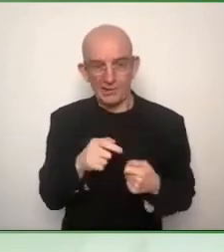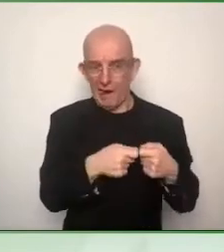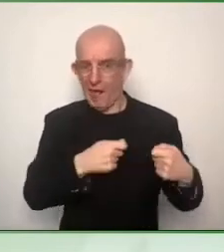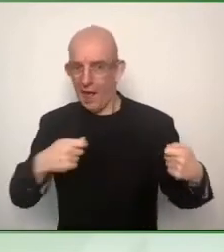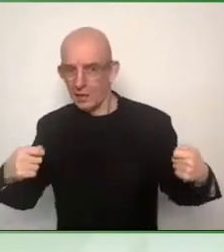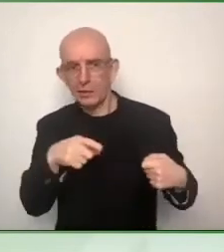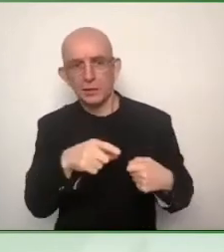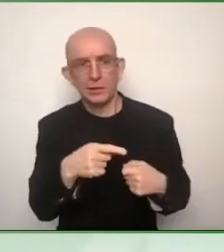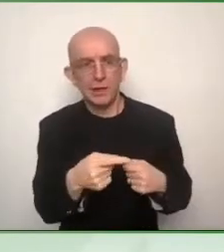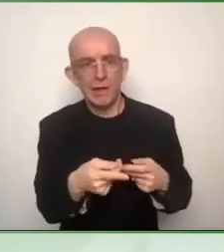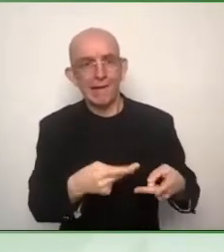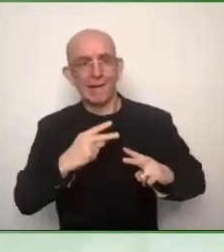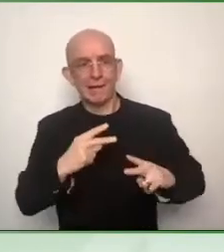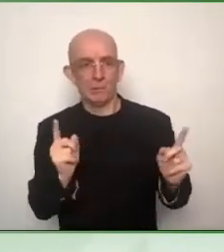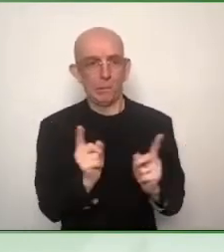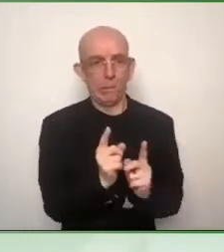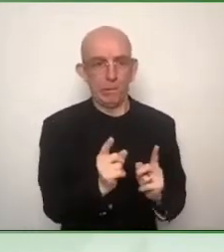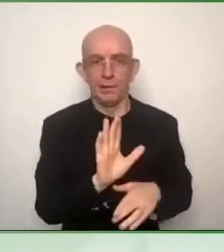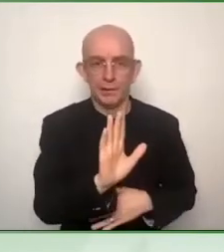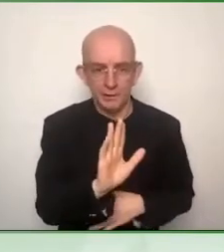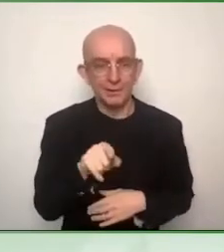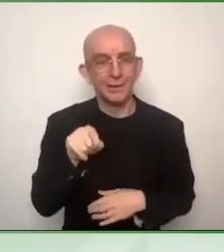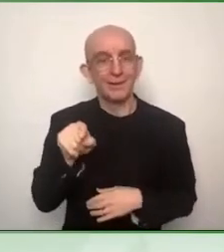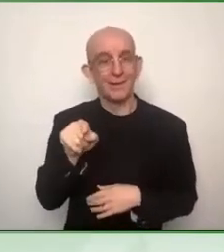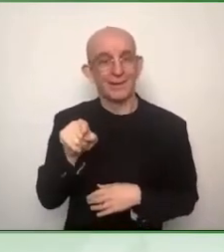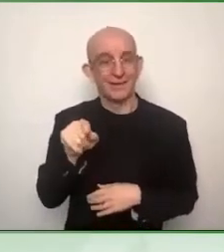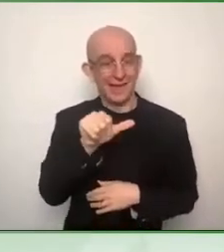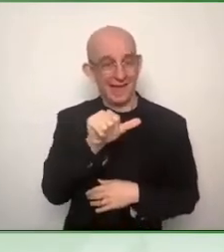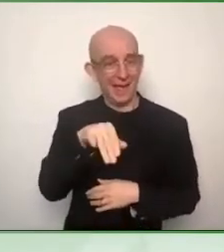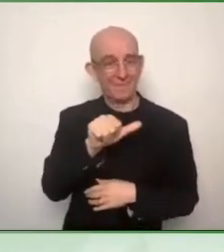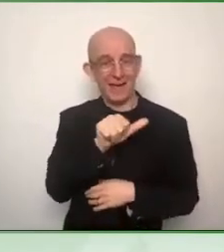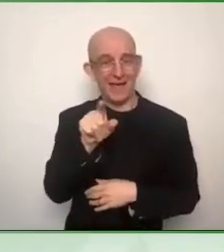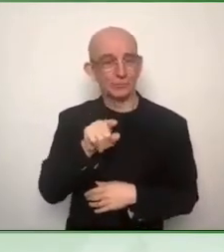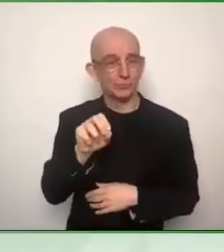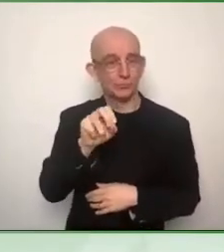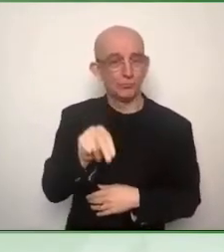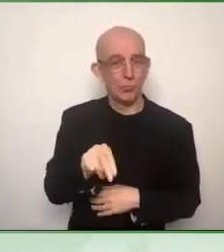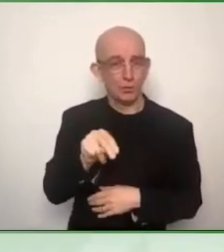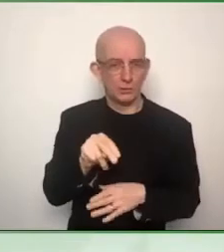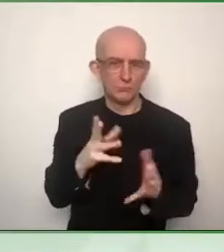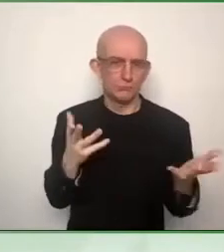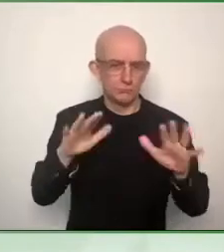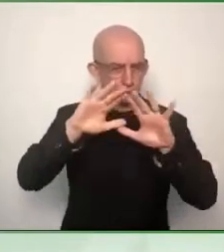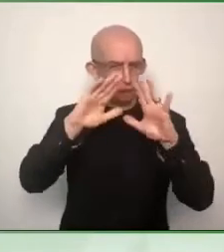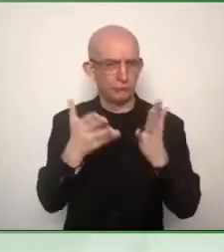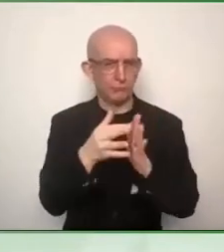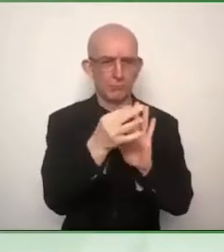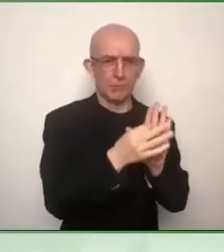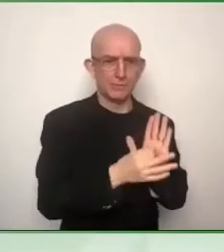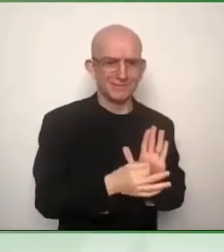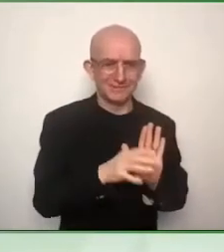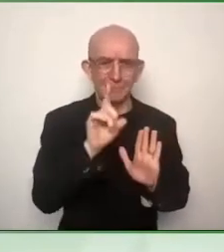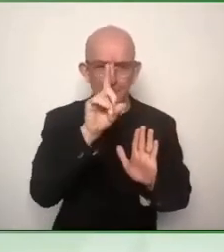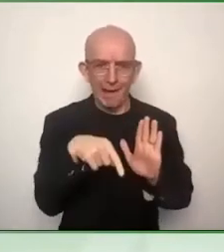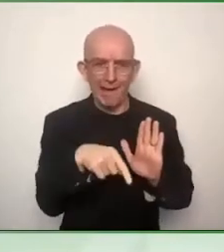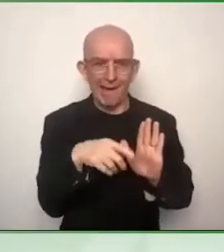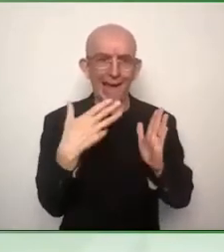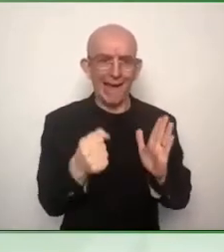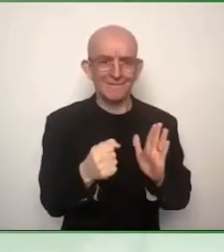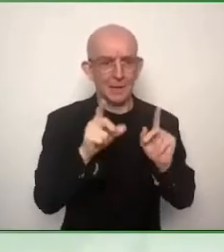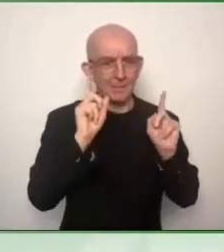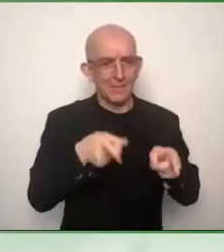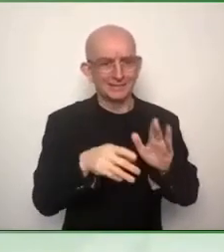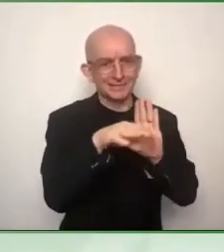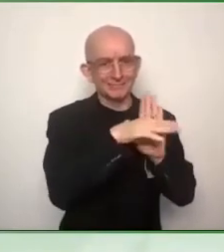applies local regulations or how is the general policy of Amazon on accessibility? Well,